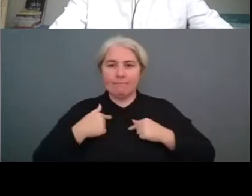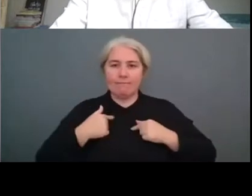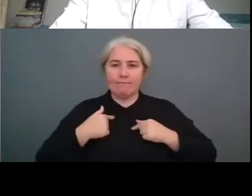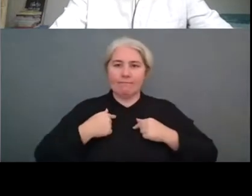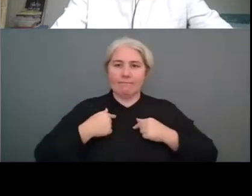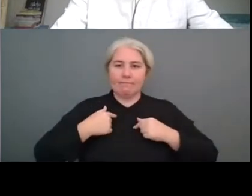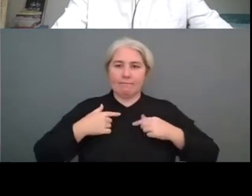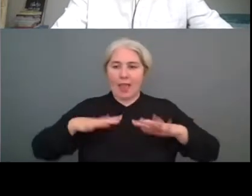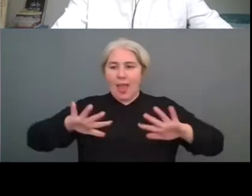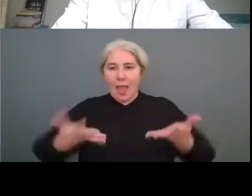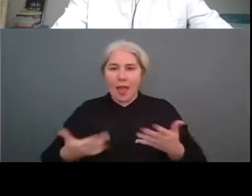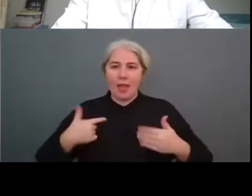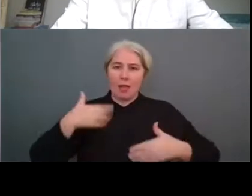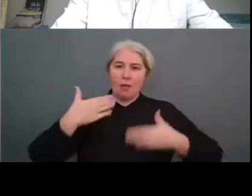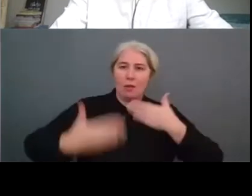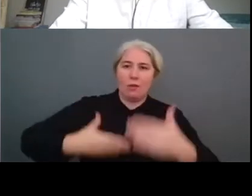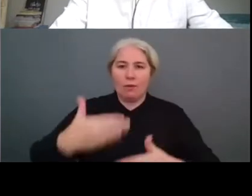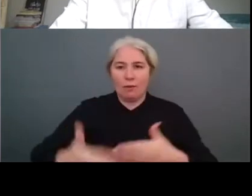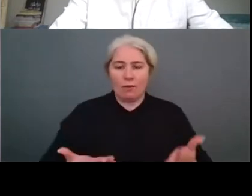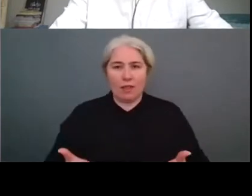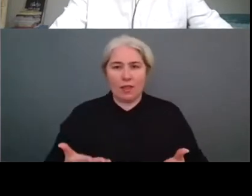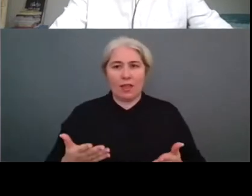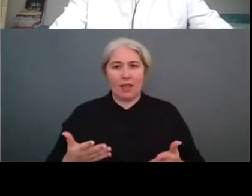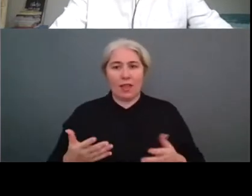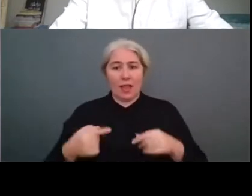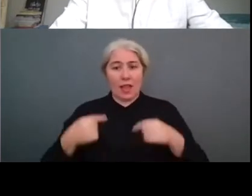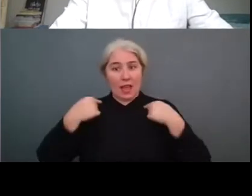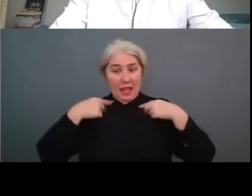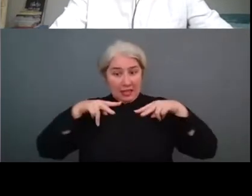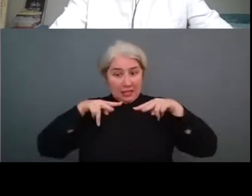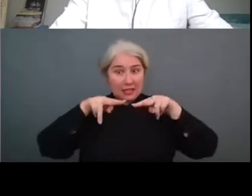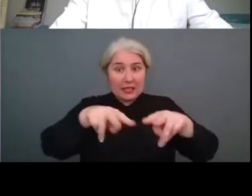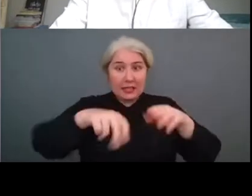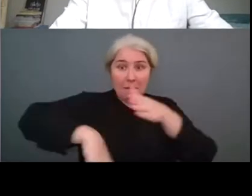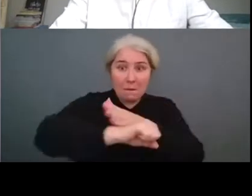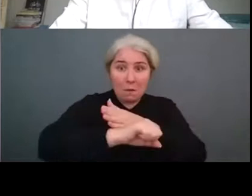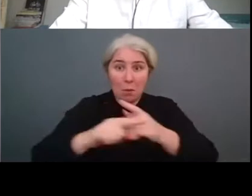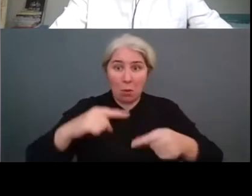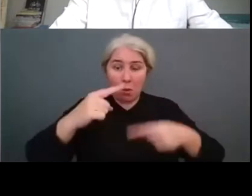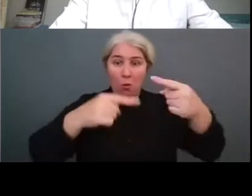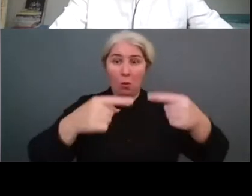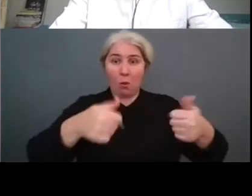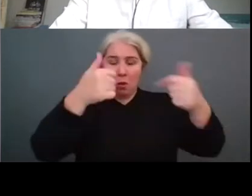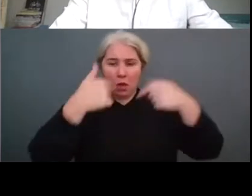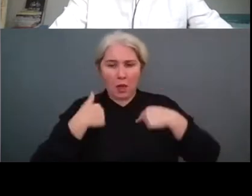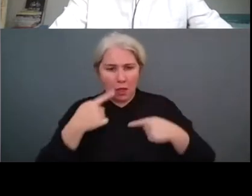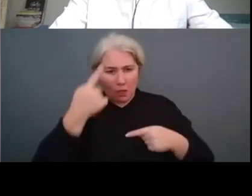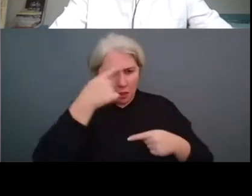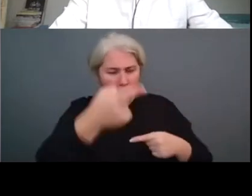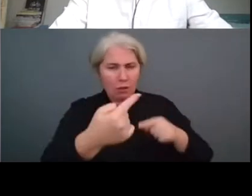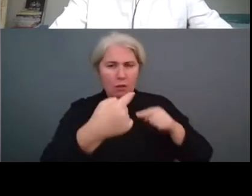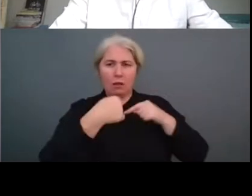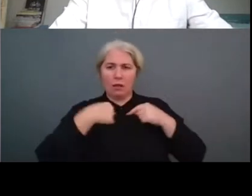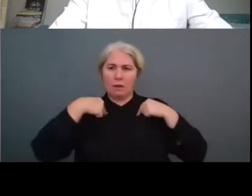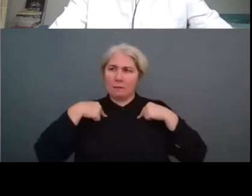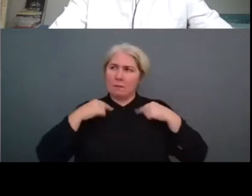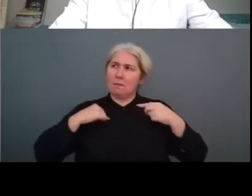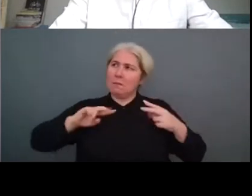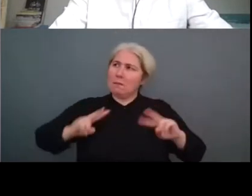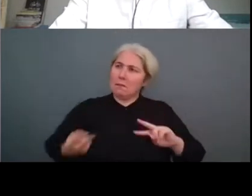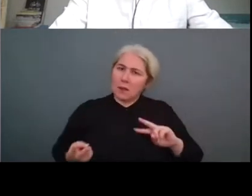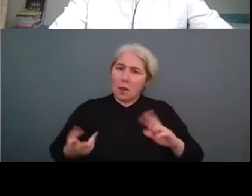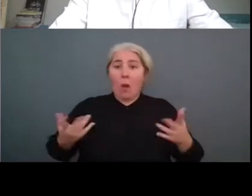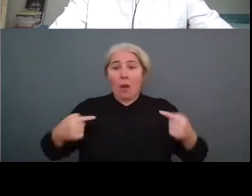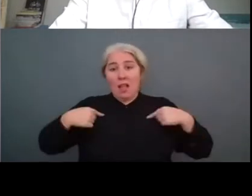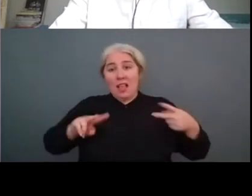you know leading in this fight uh against climate change if you want to have a final word